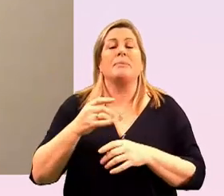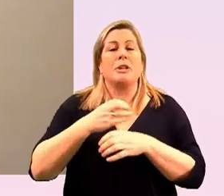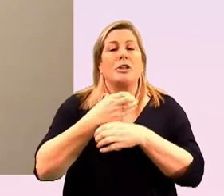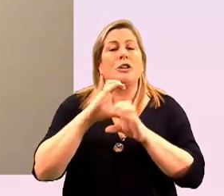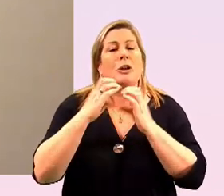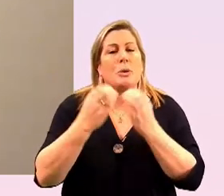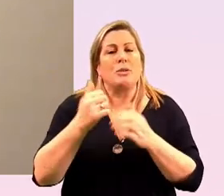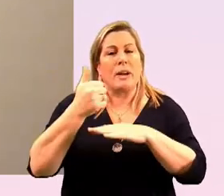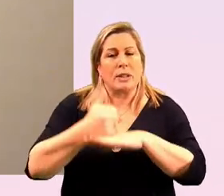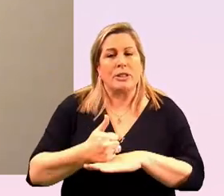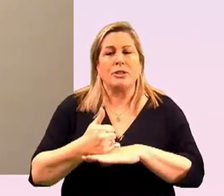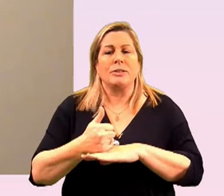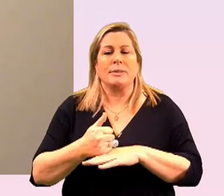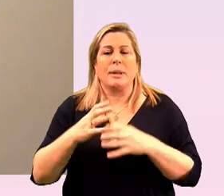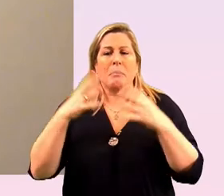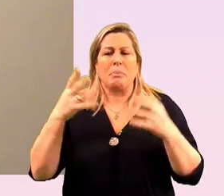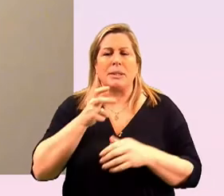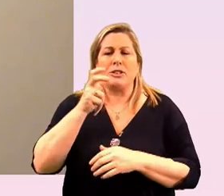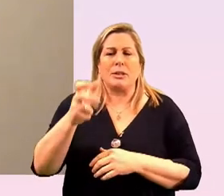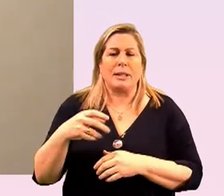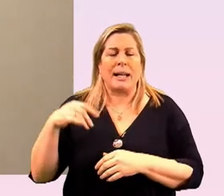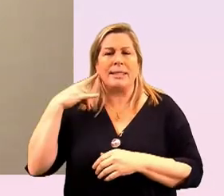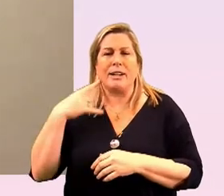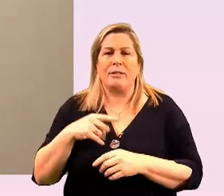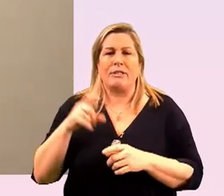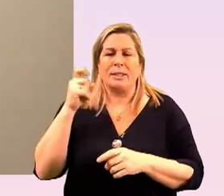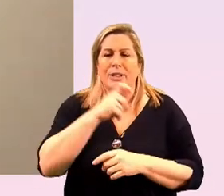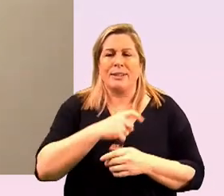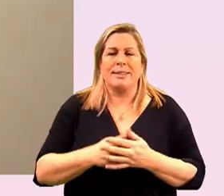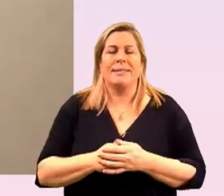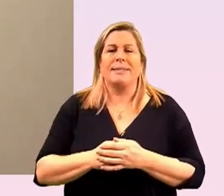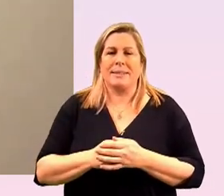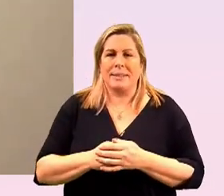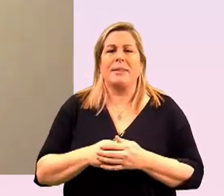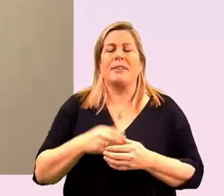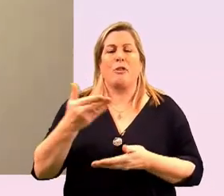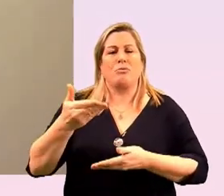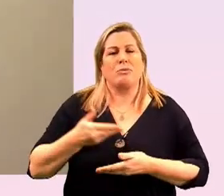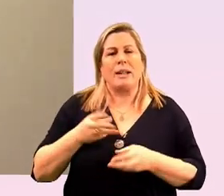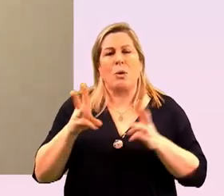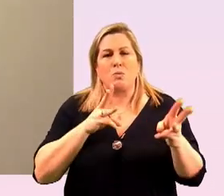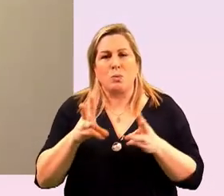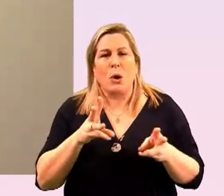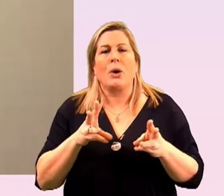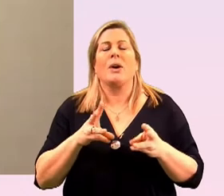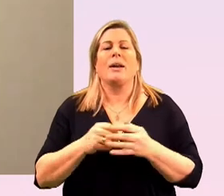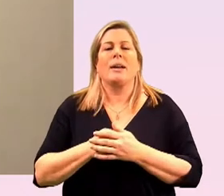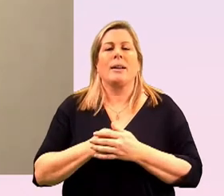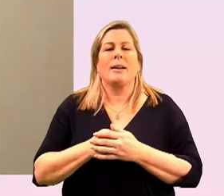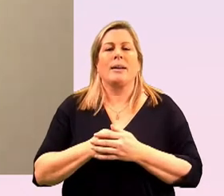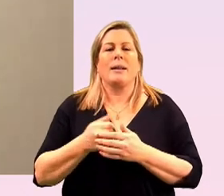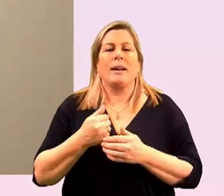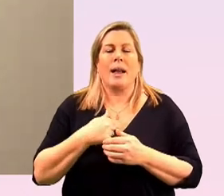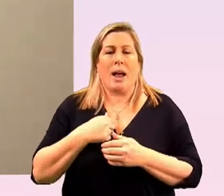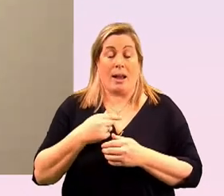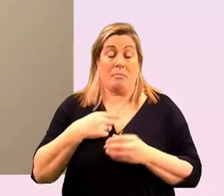a big huge shout out and a thank winter pride and pride at work for facilitating the conversation and i come to